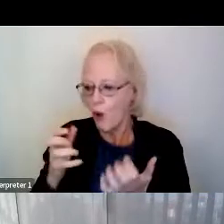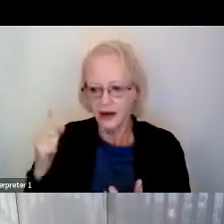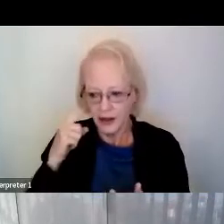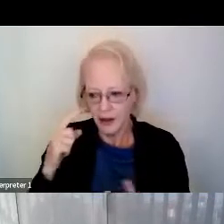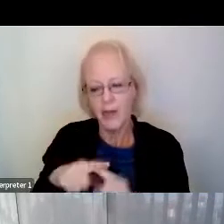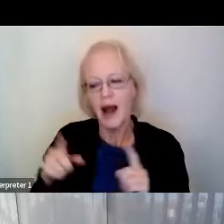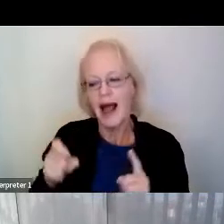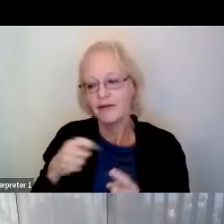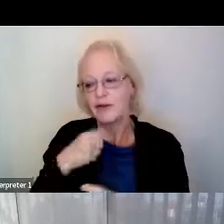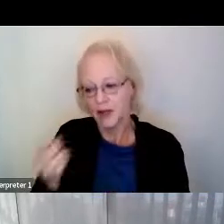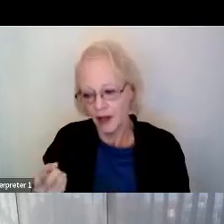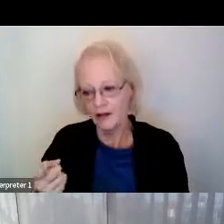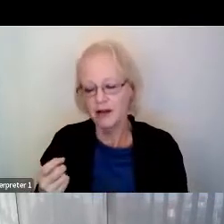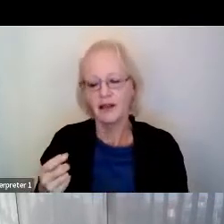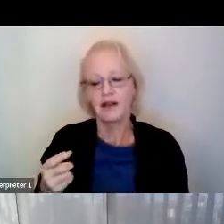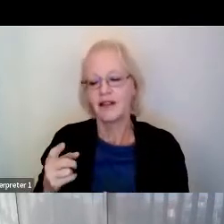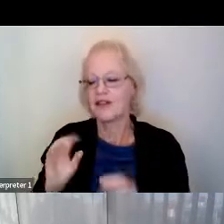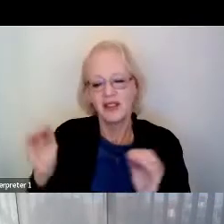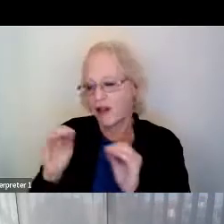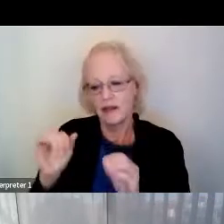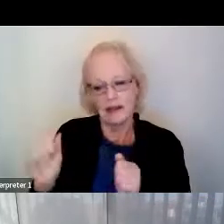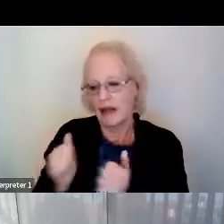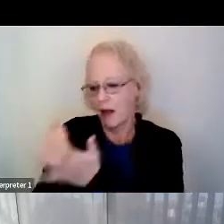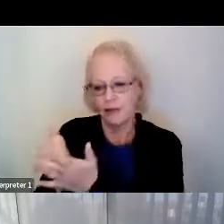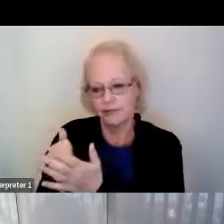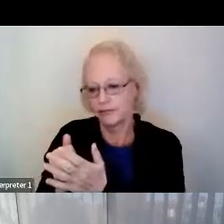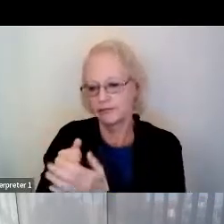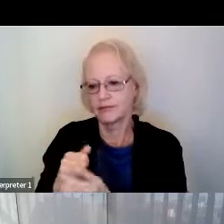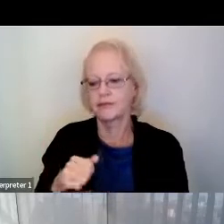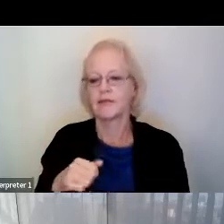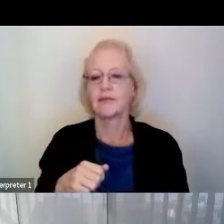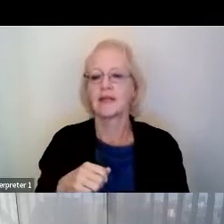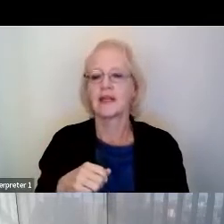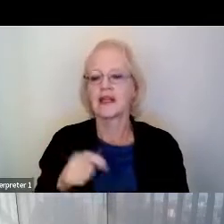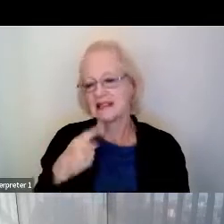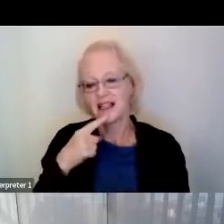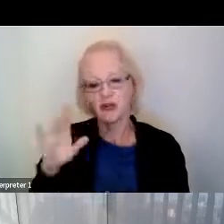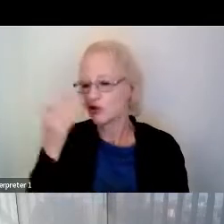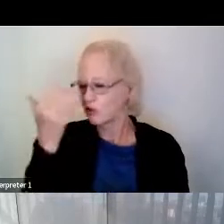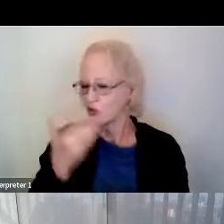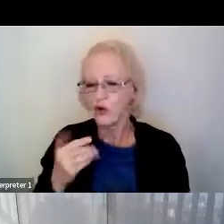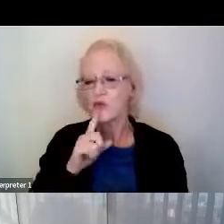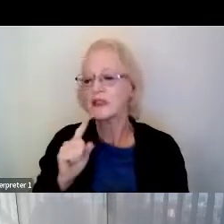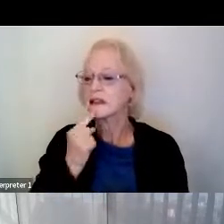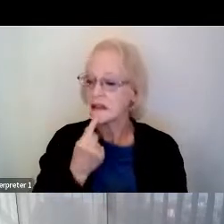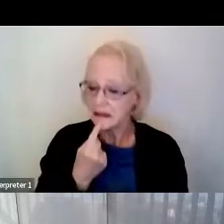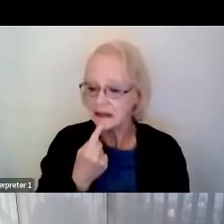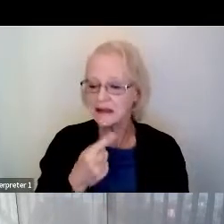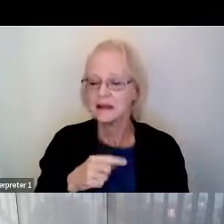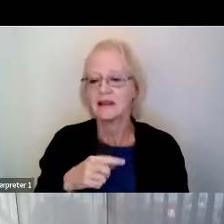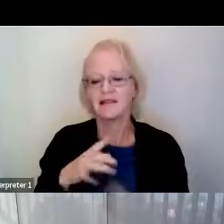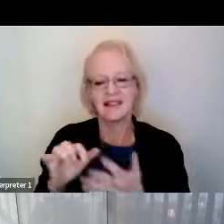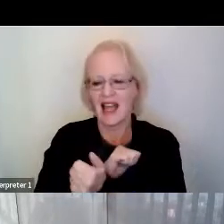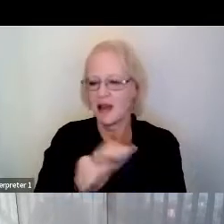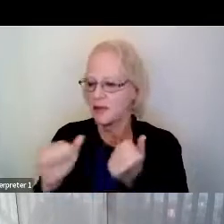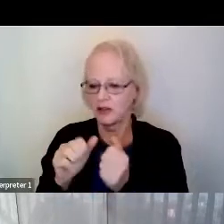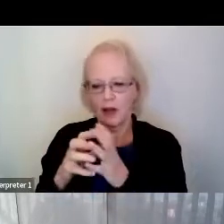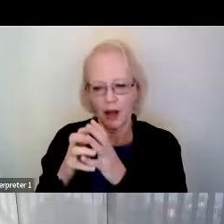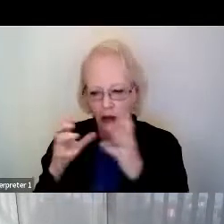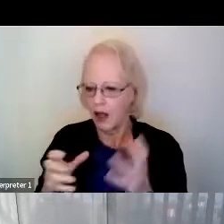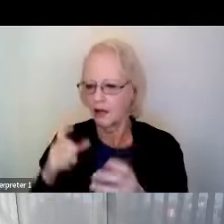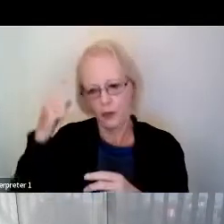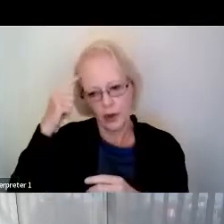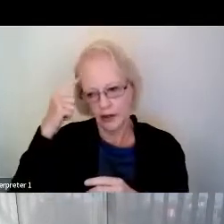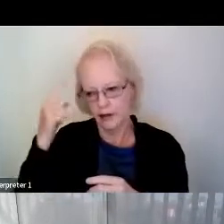tell you anyway, my friend, there is nothing we can do for you. He went on and said the stroke you had was very severe. It damaged a great part of the